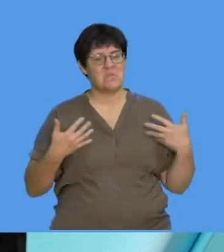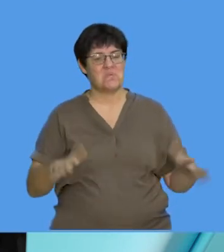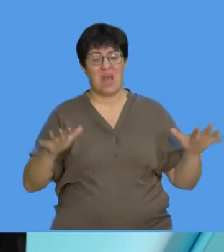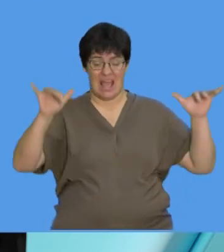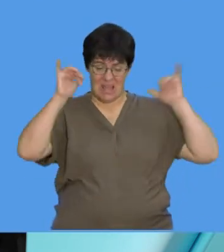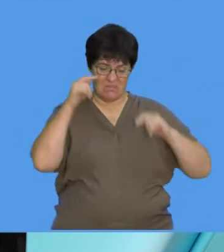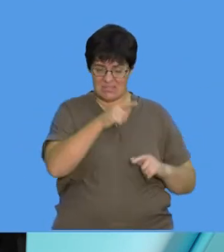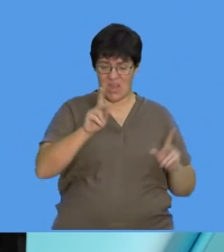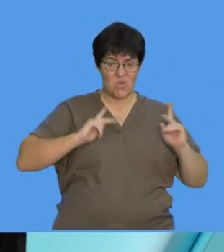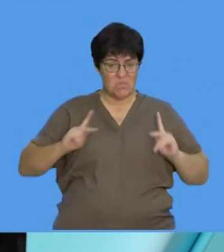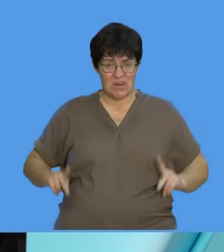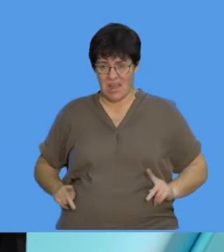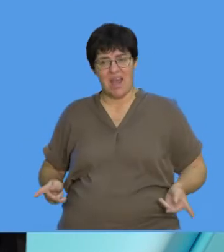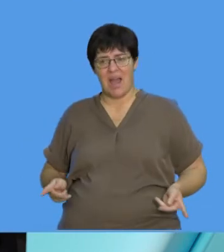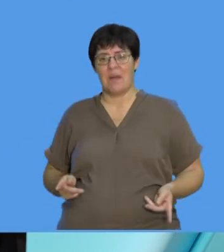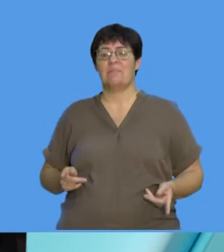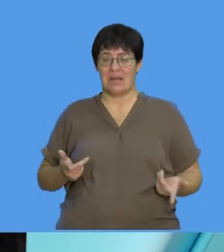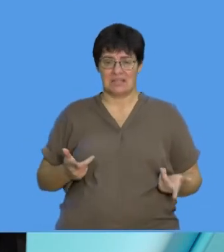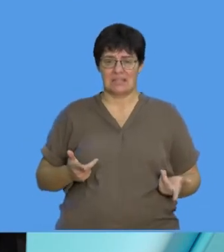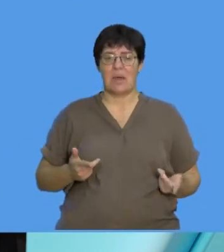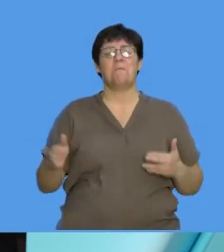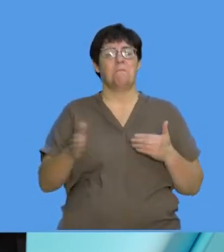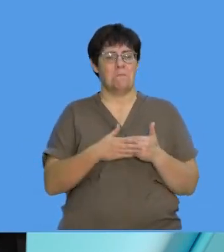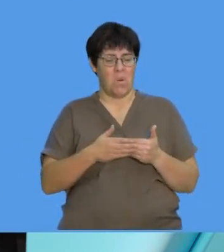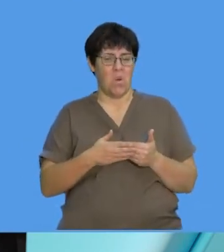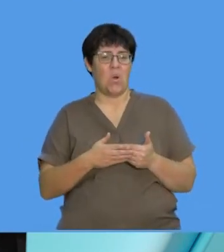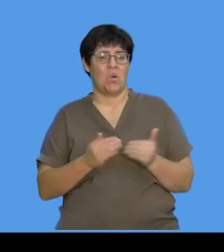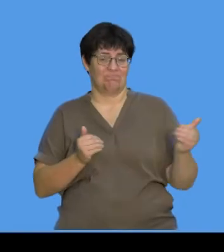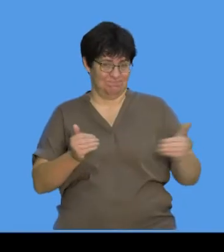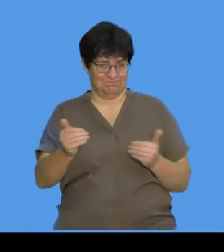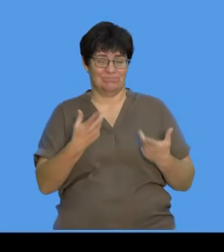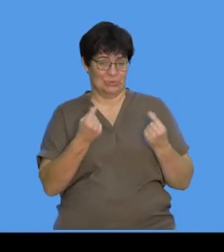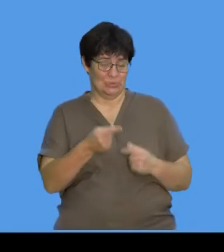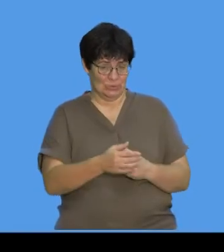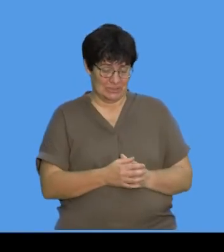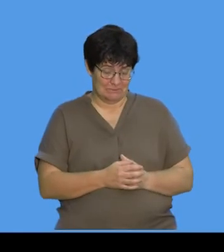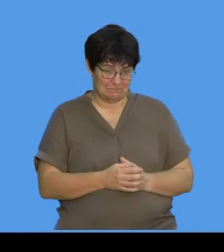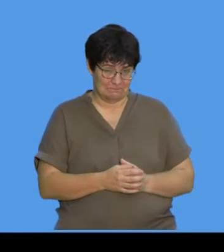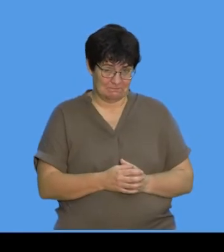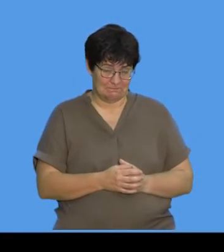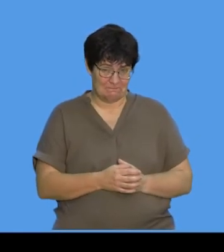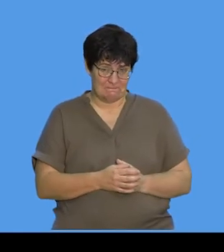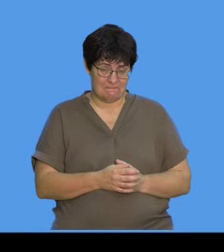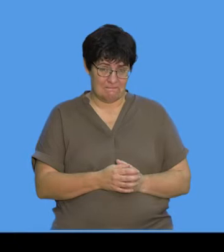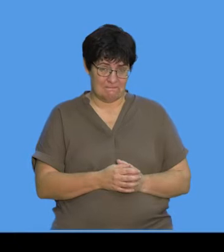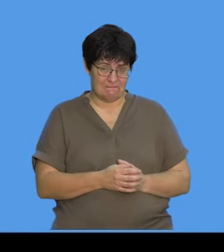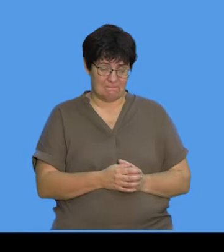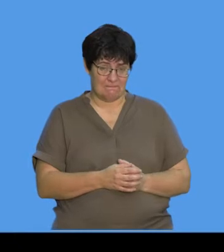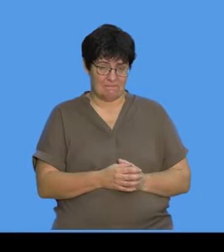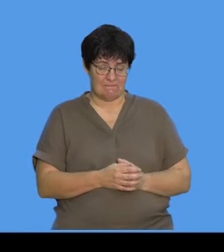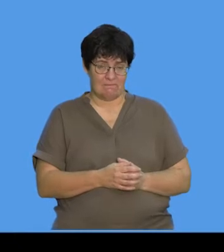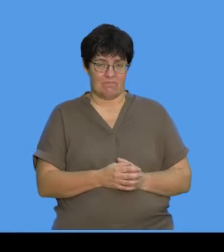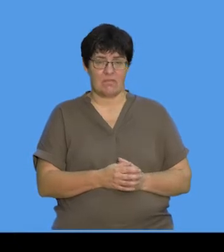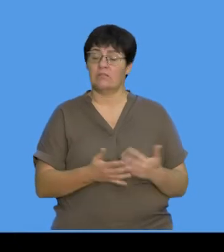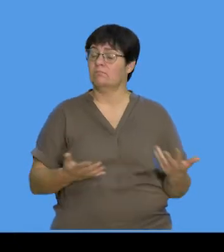when it comes to cattle and human bodies, we have to do something a little bit, all right, more, how can I say,